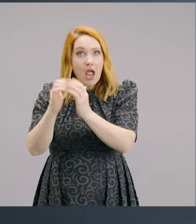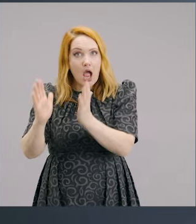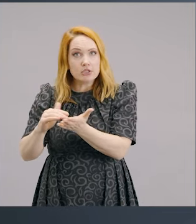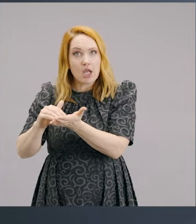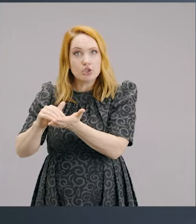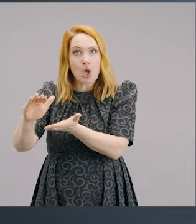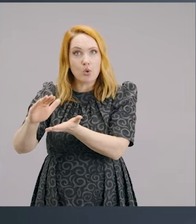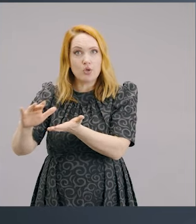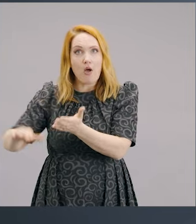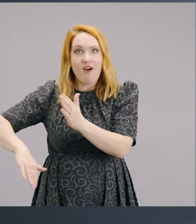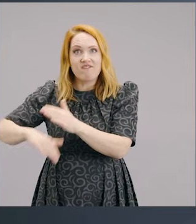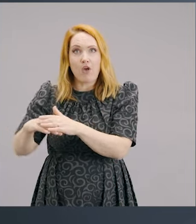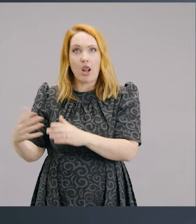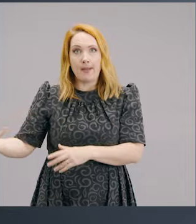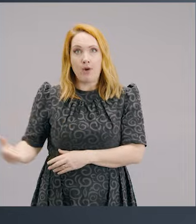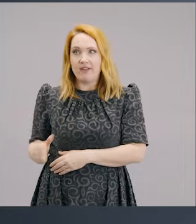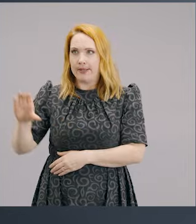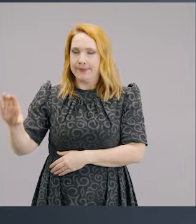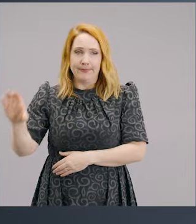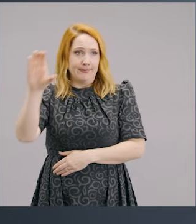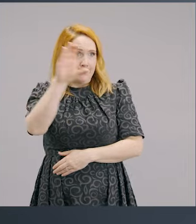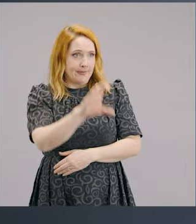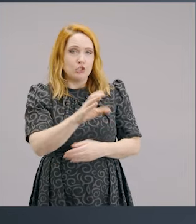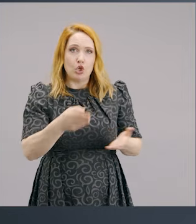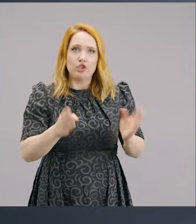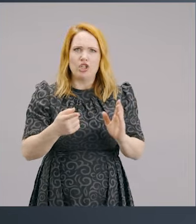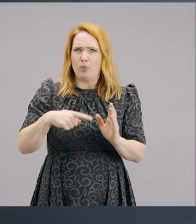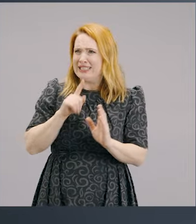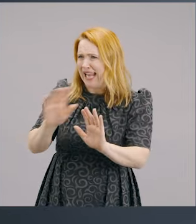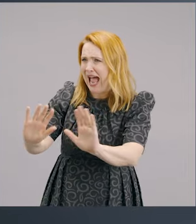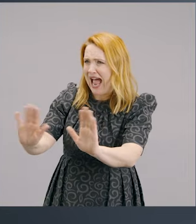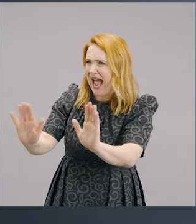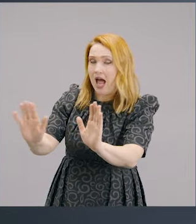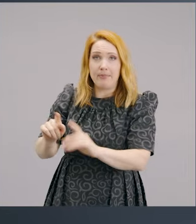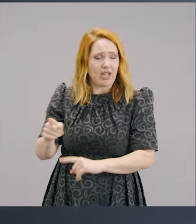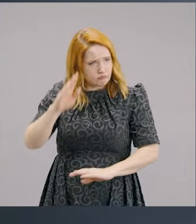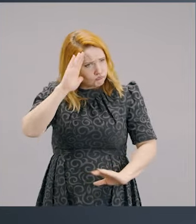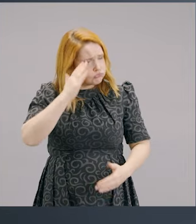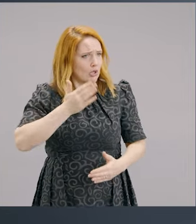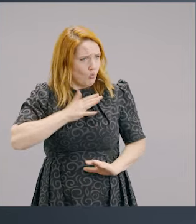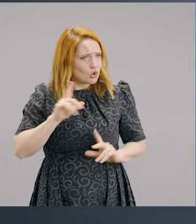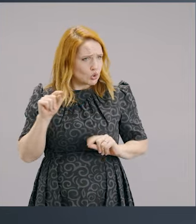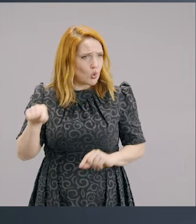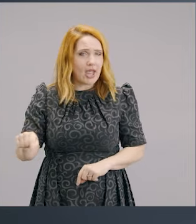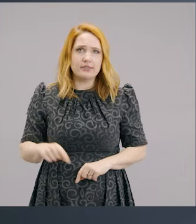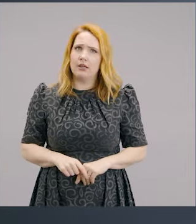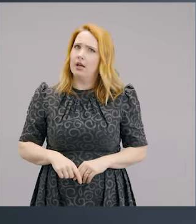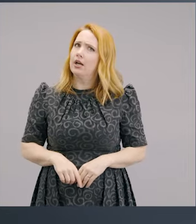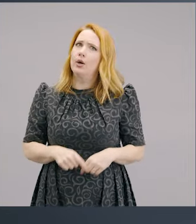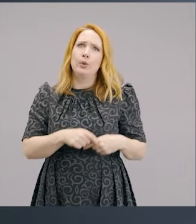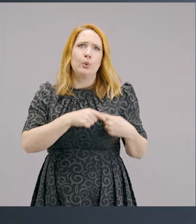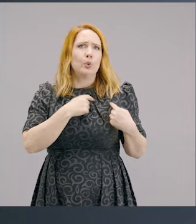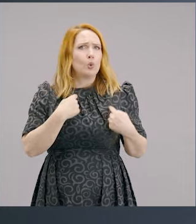house and gave all the proceeds of it. We tried to beg them not to but they did it, they wanted to do it,